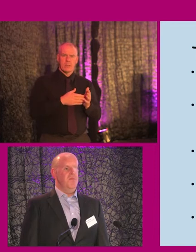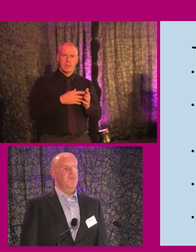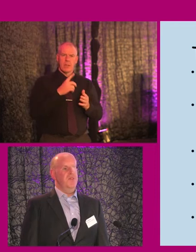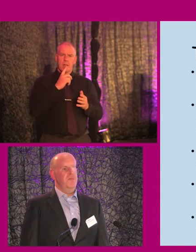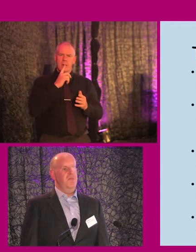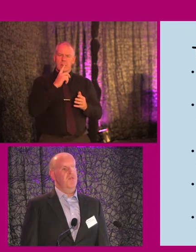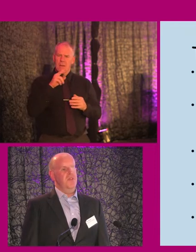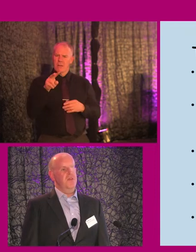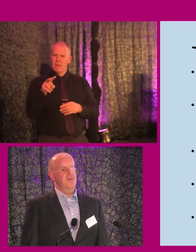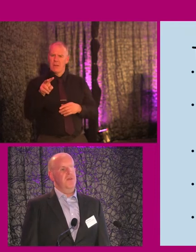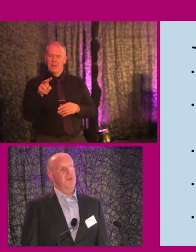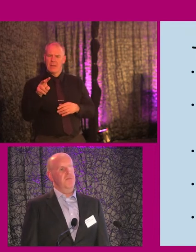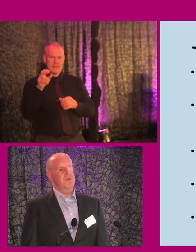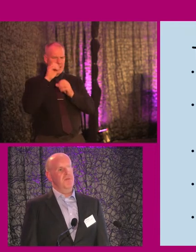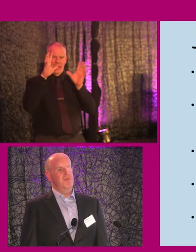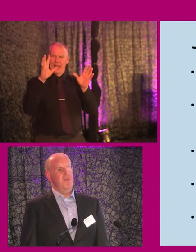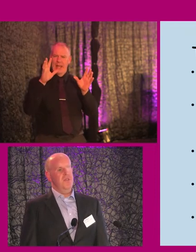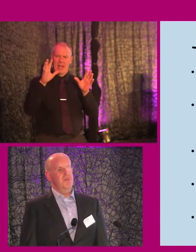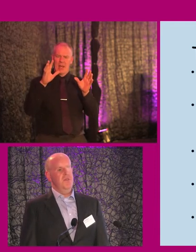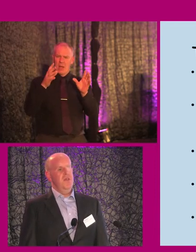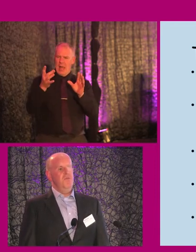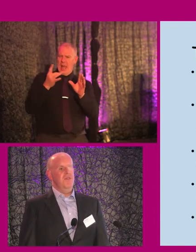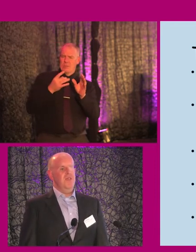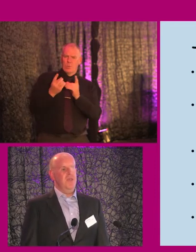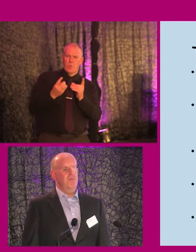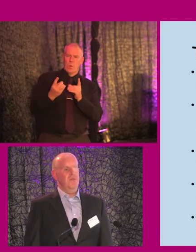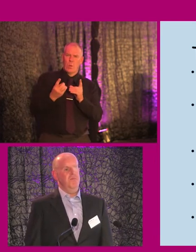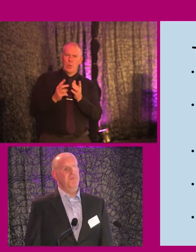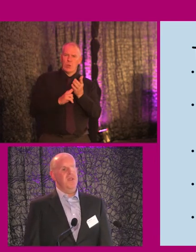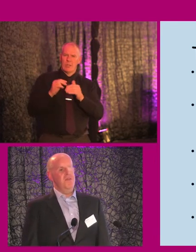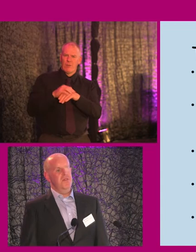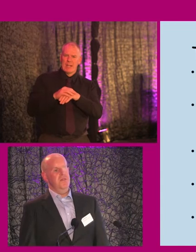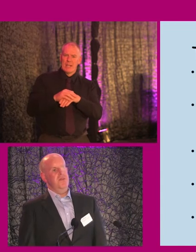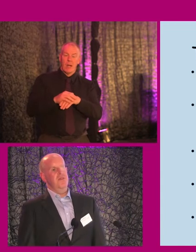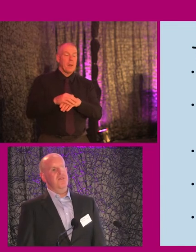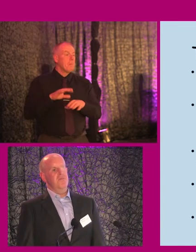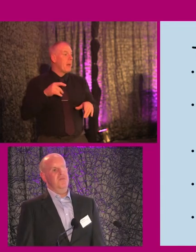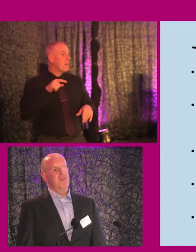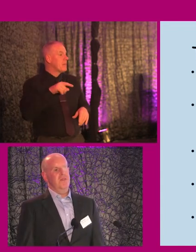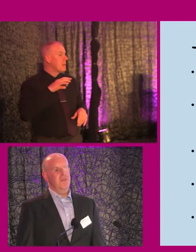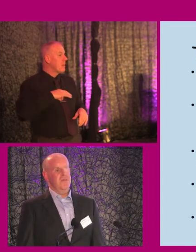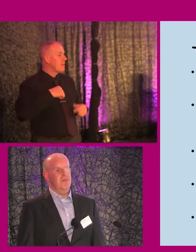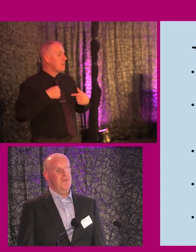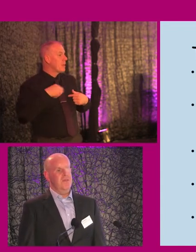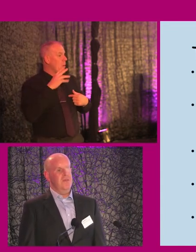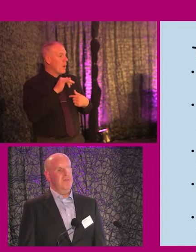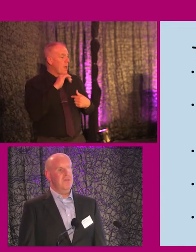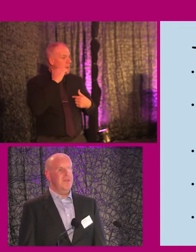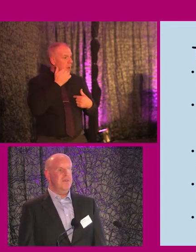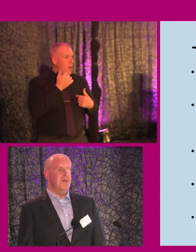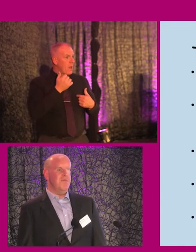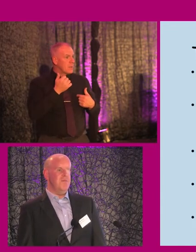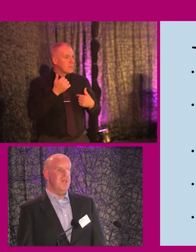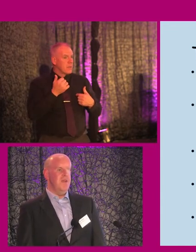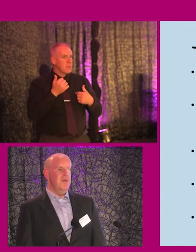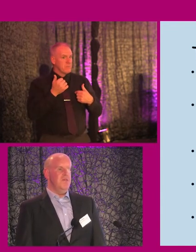I wasn't really, I wasn't really clear on what I was, what the ask was, I think was beneficial in terms of the use case